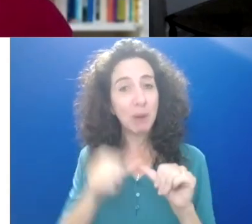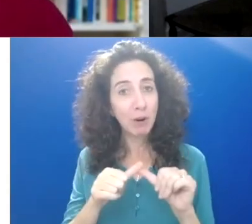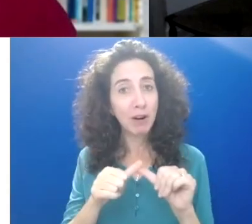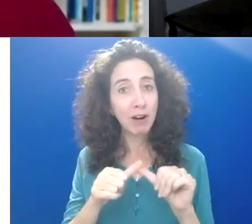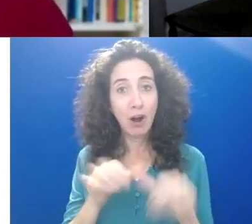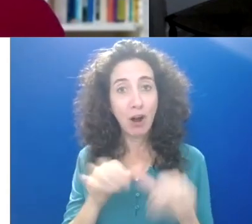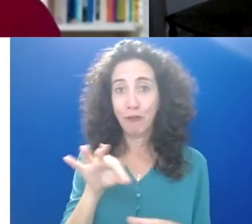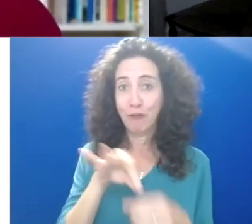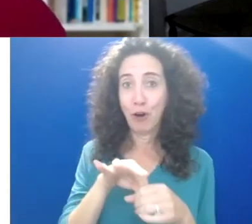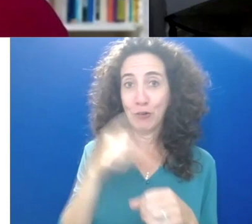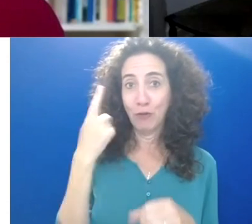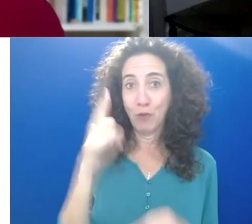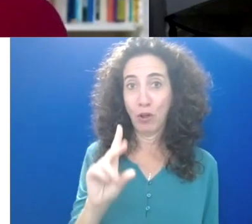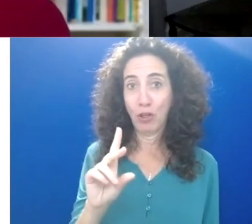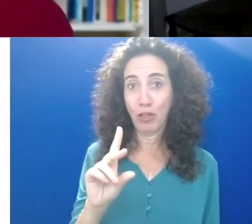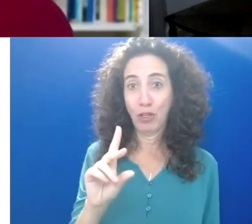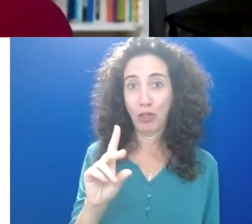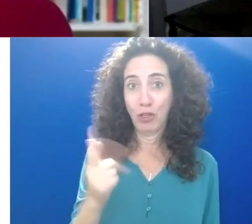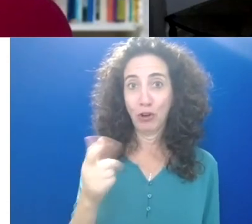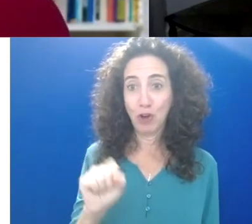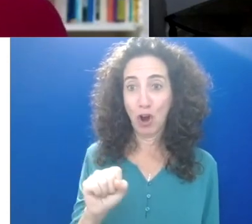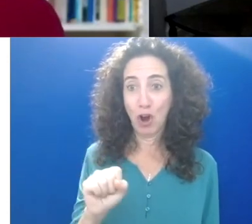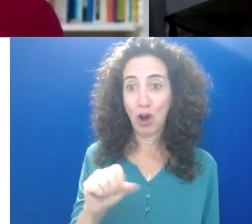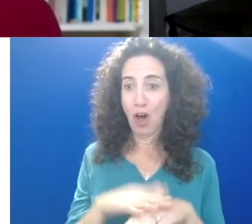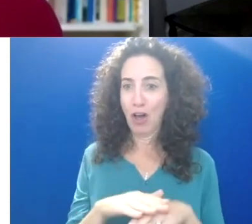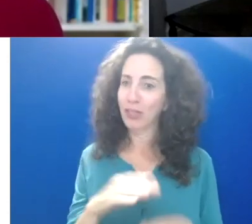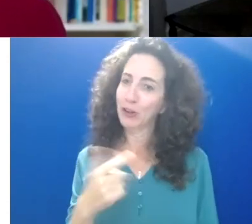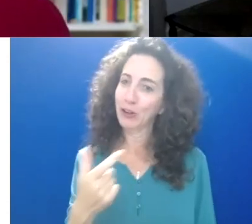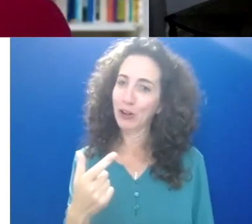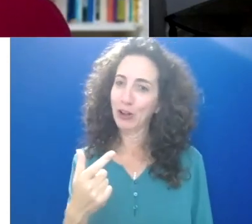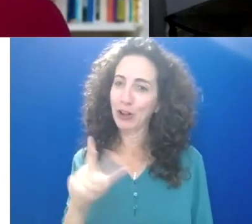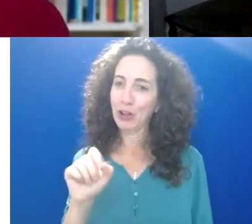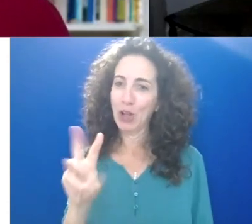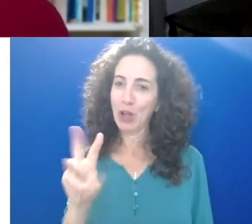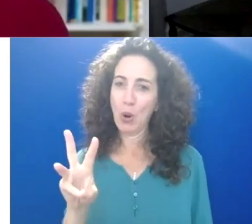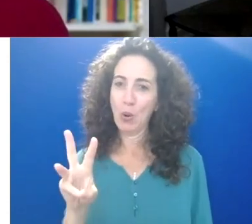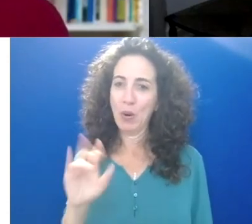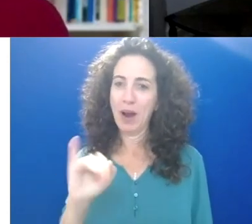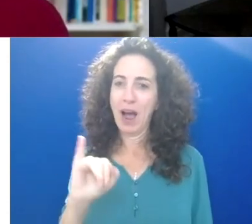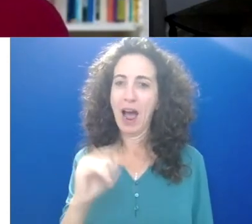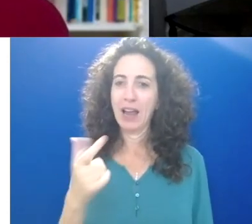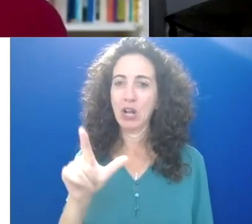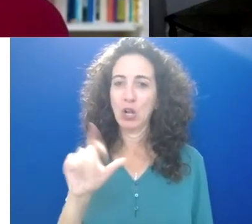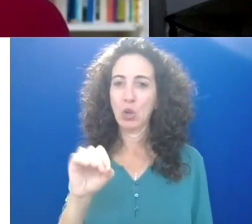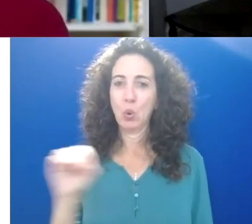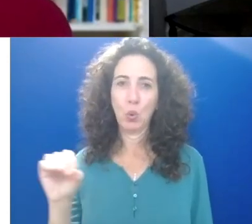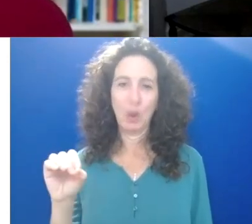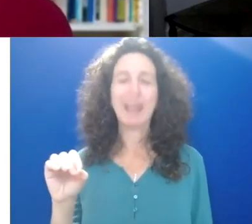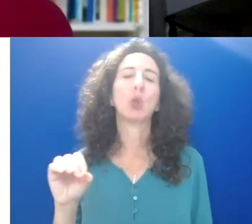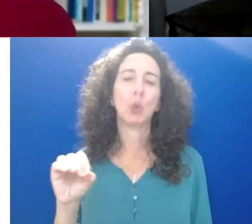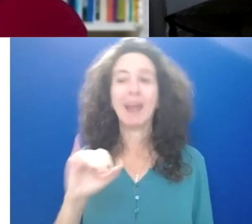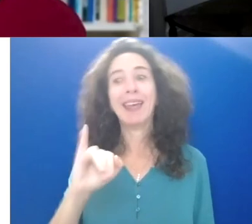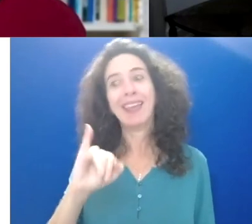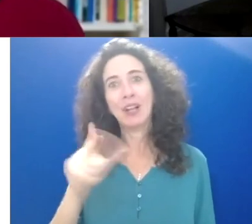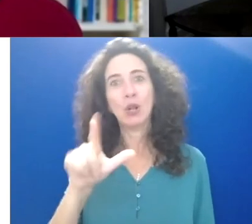for the dogs on the Igloo Awards and for any of the other categories. Sign up to be a mentor or a